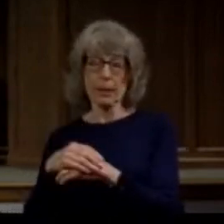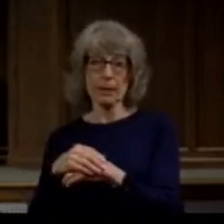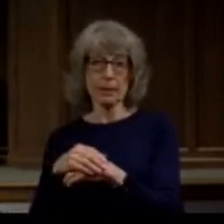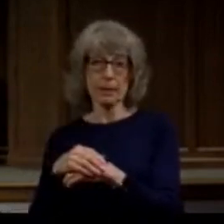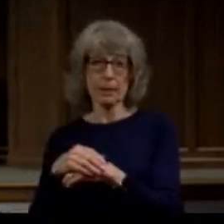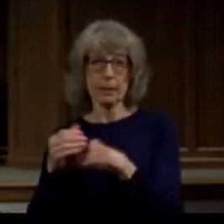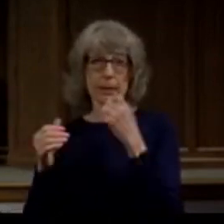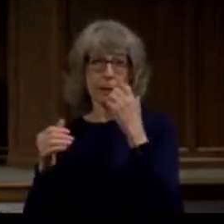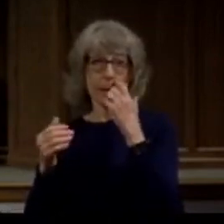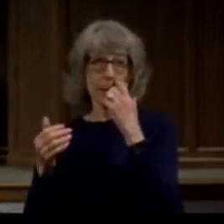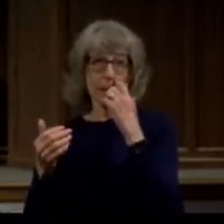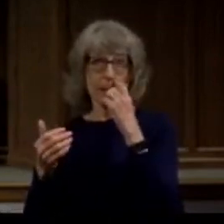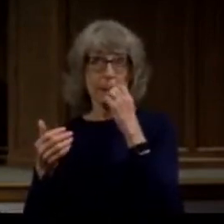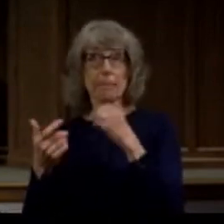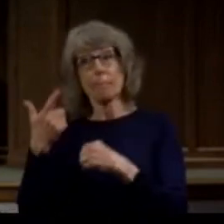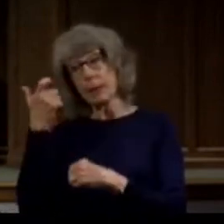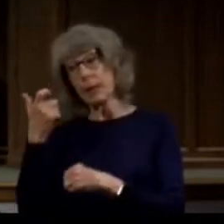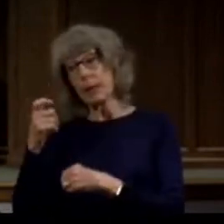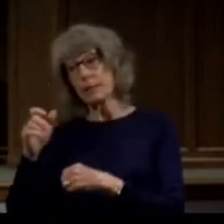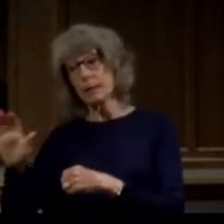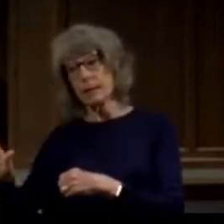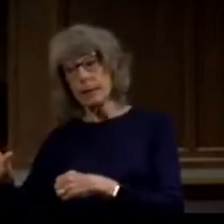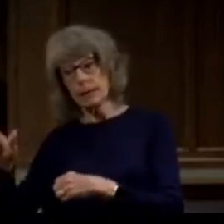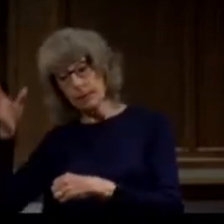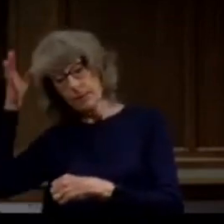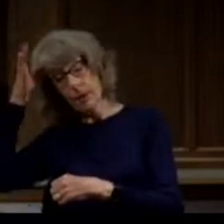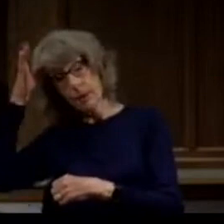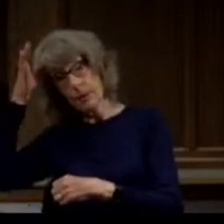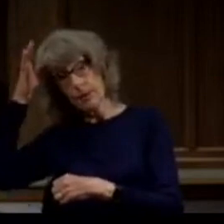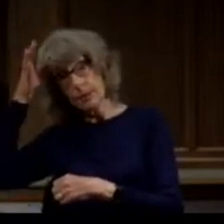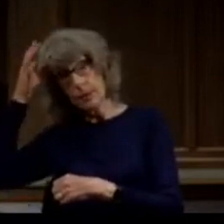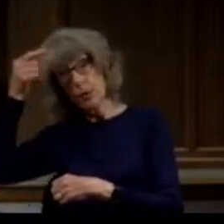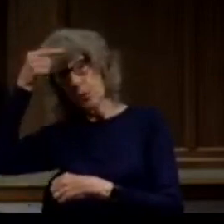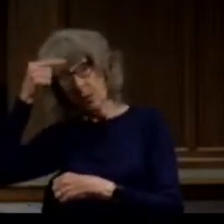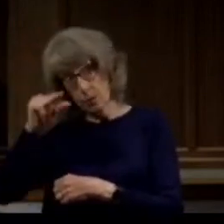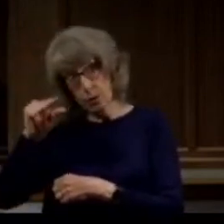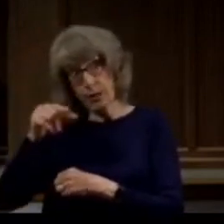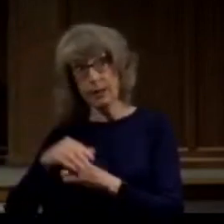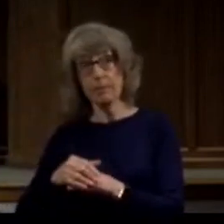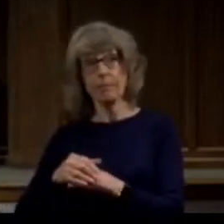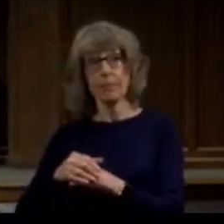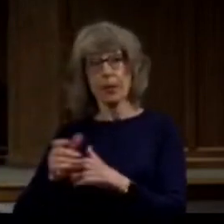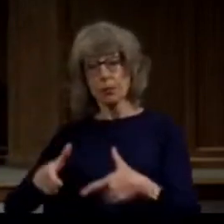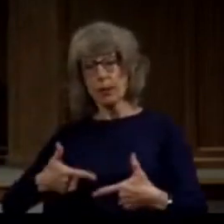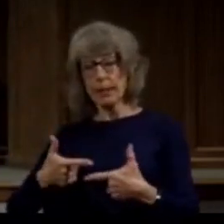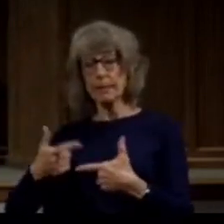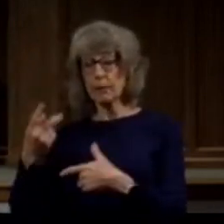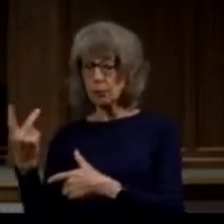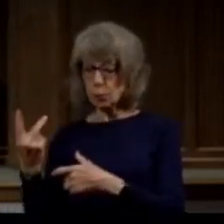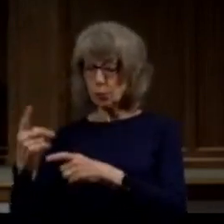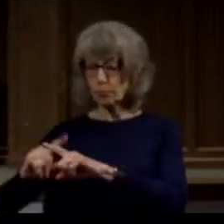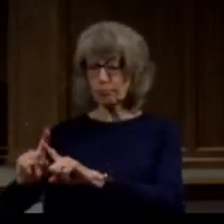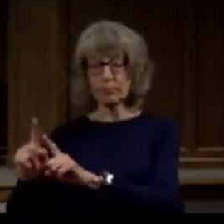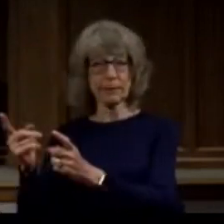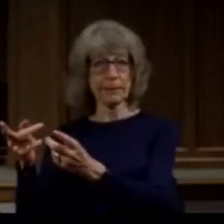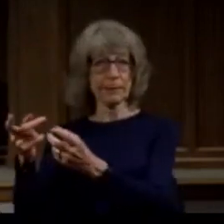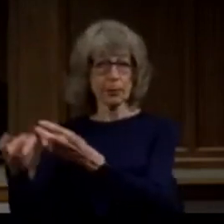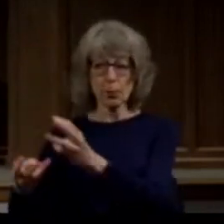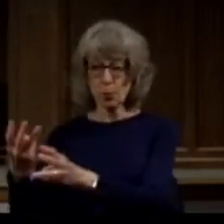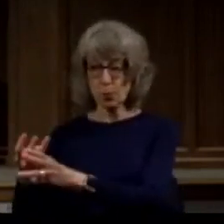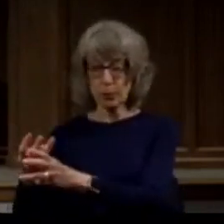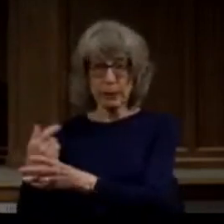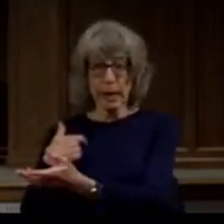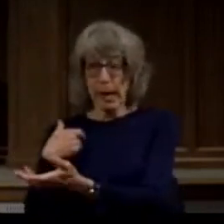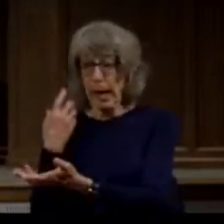assume it was because his father was not okay with that. So he lives in these two different worlds and I would have to